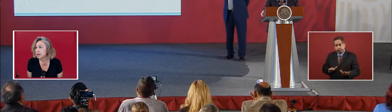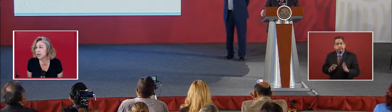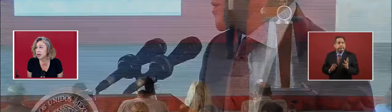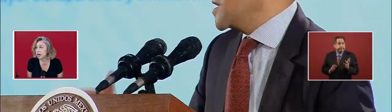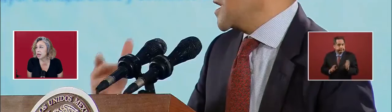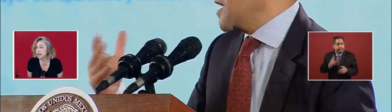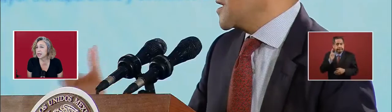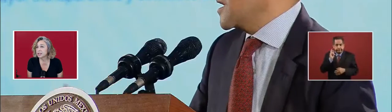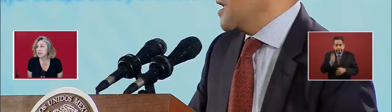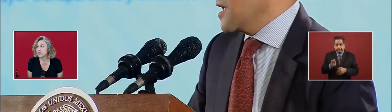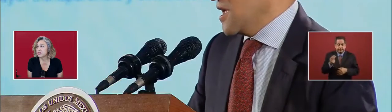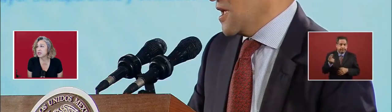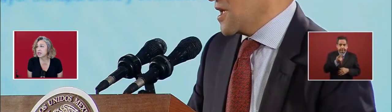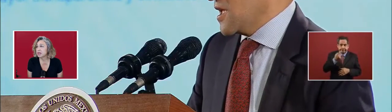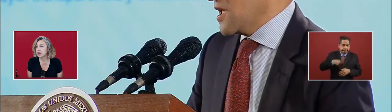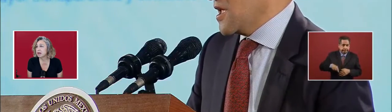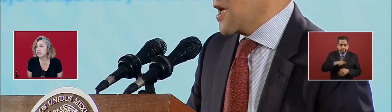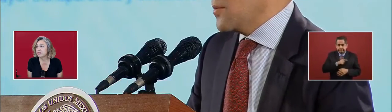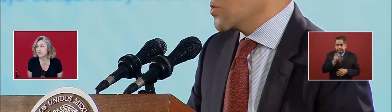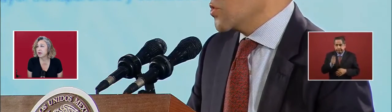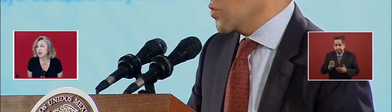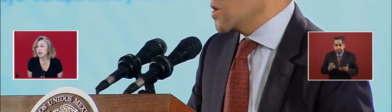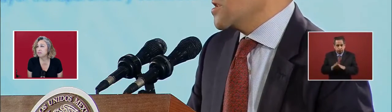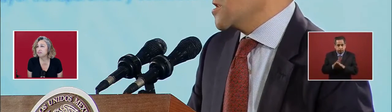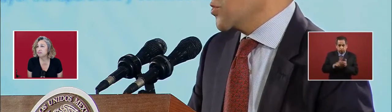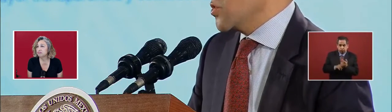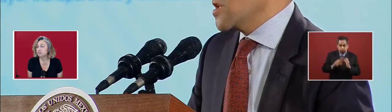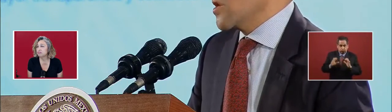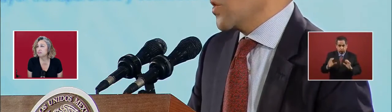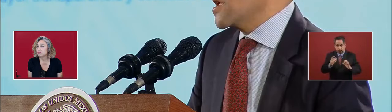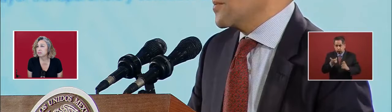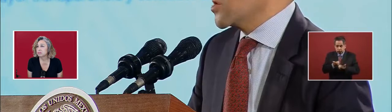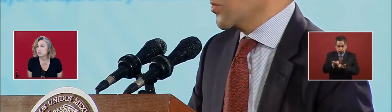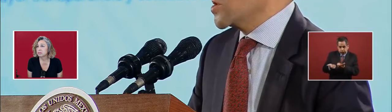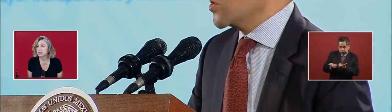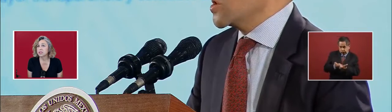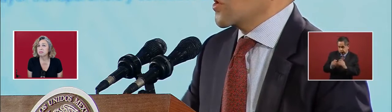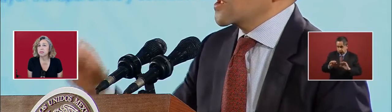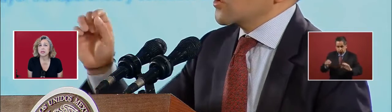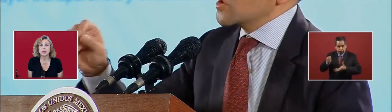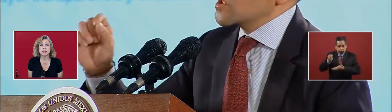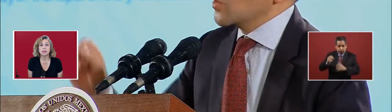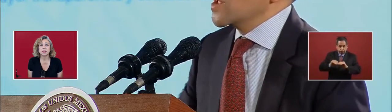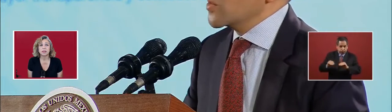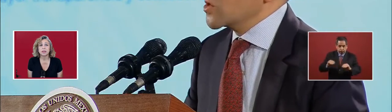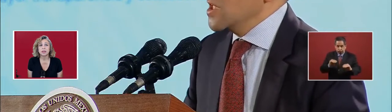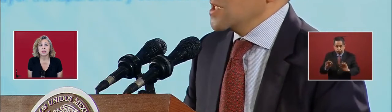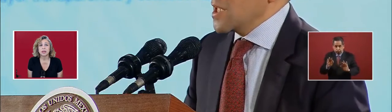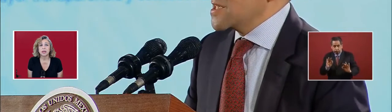execution of something